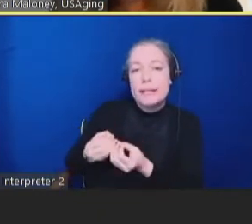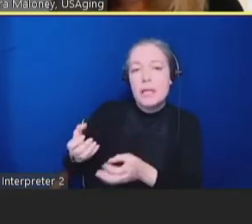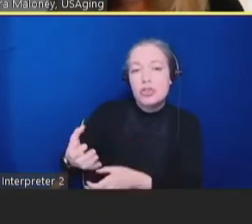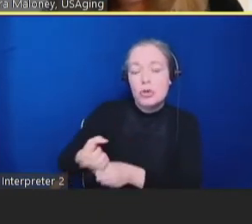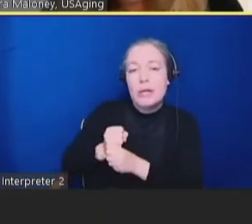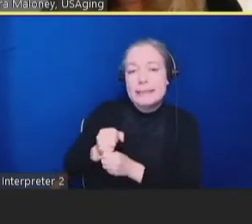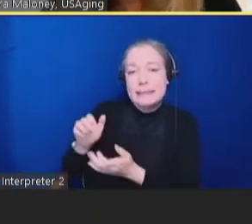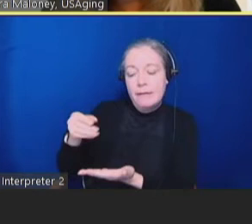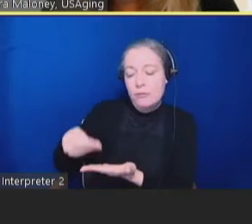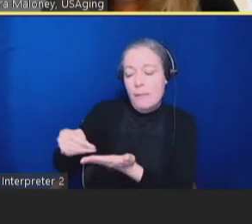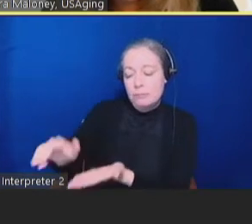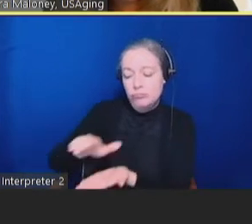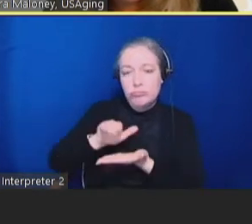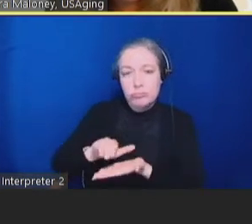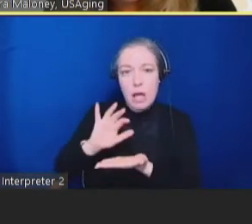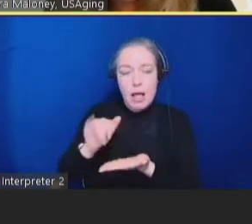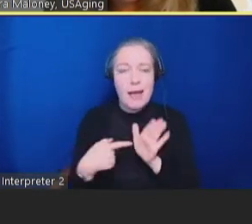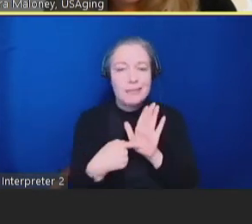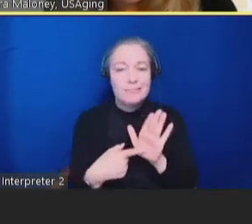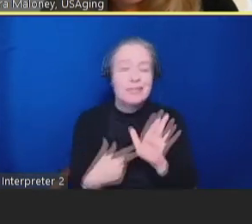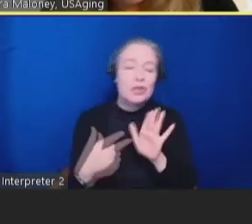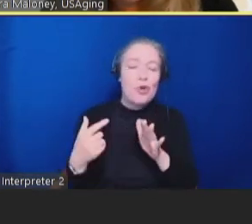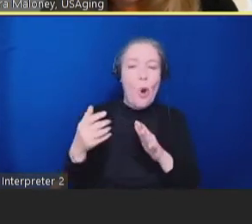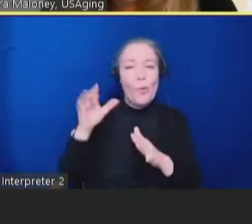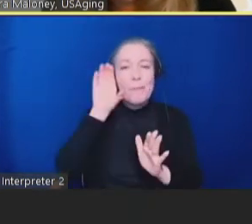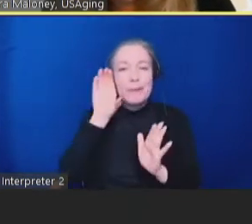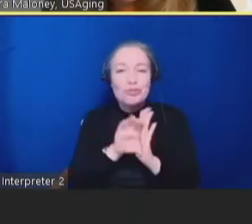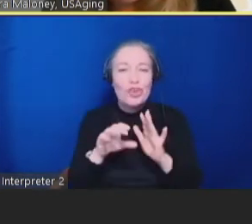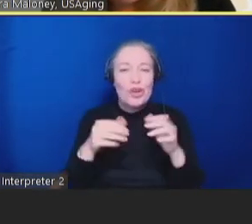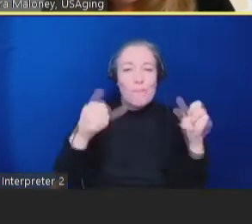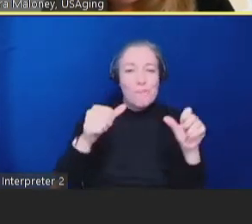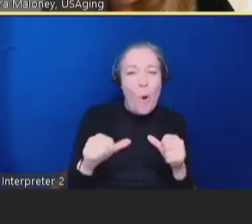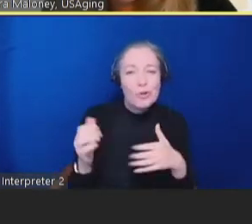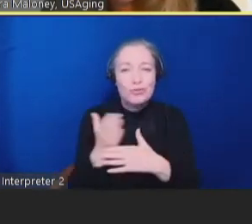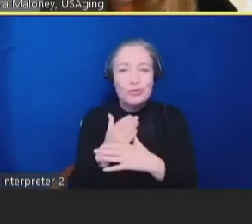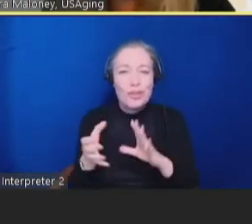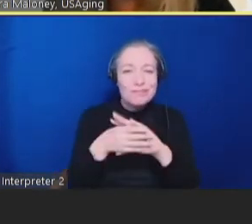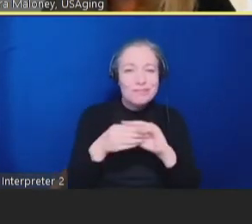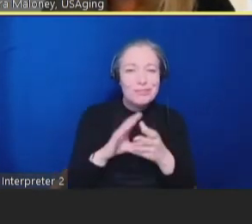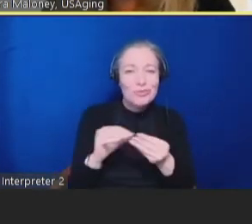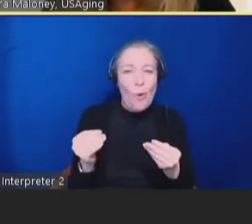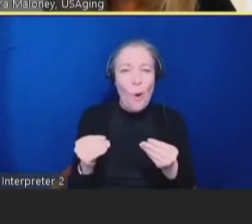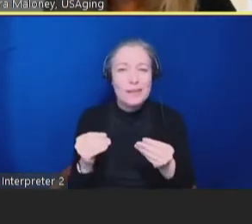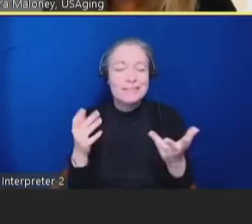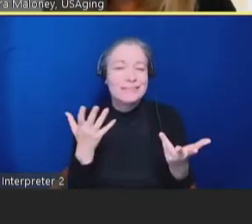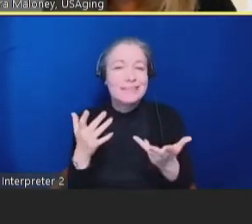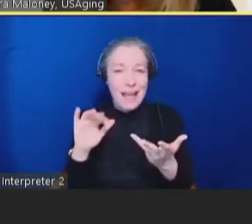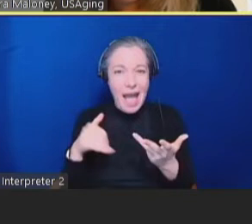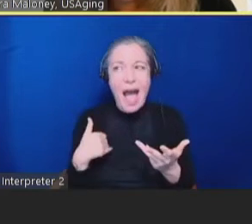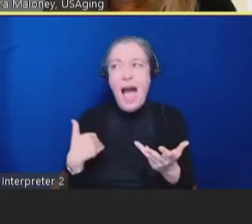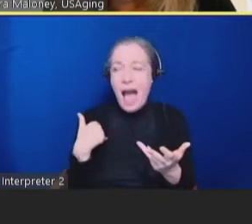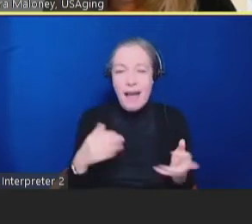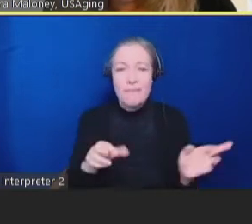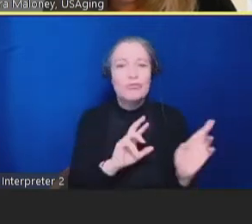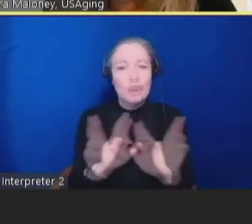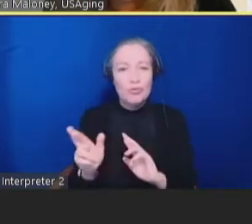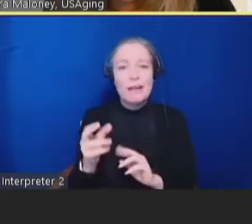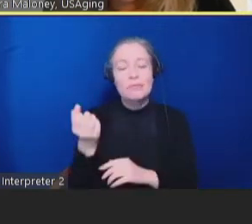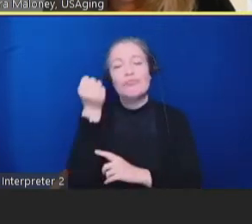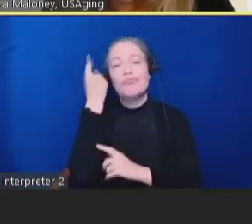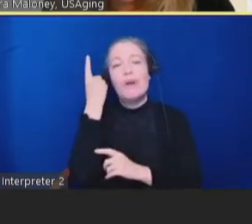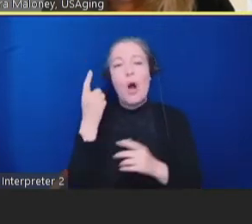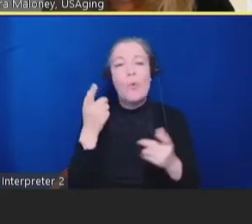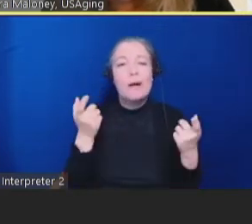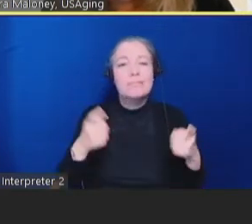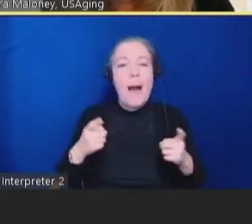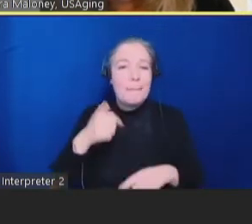photos, and documents that go along with the event to allow us to have a-time picture of what the collaborative is doing from